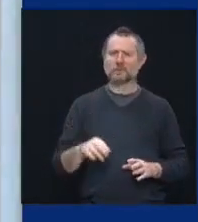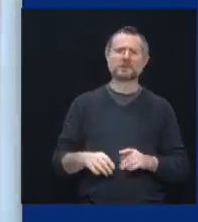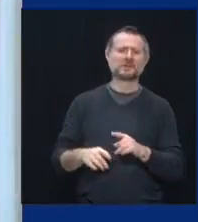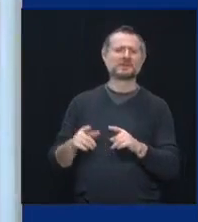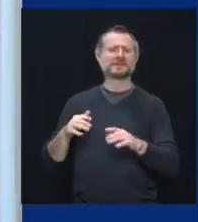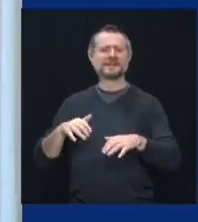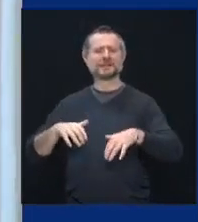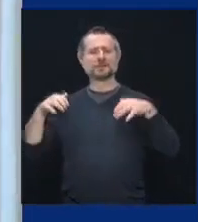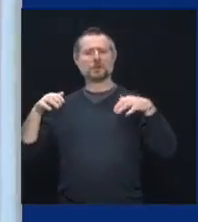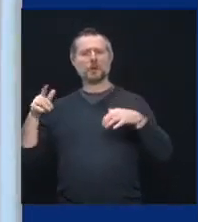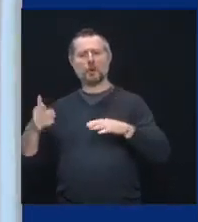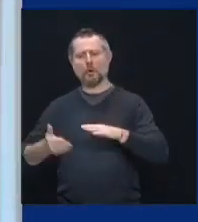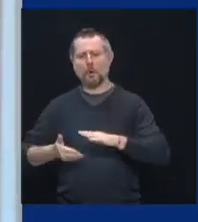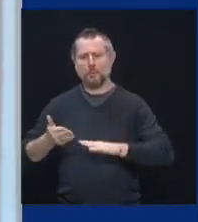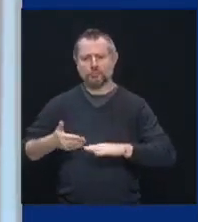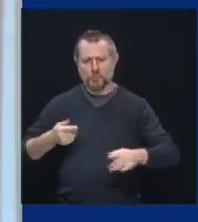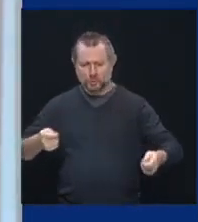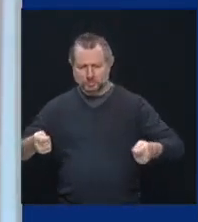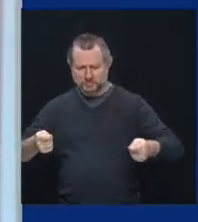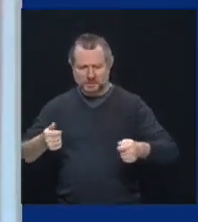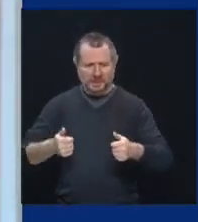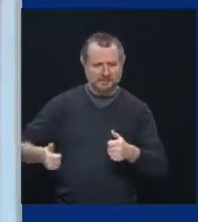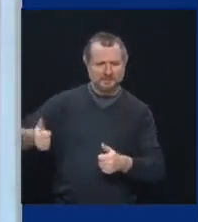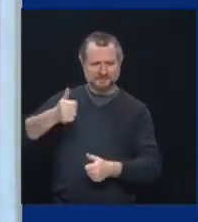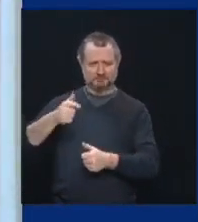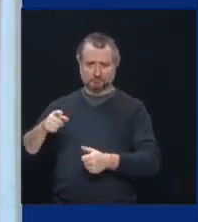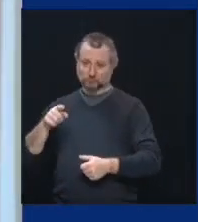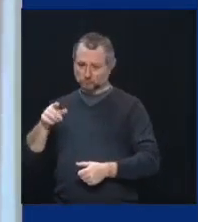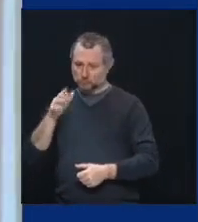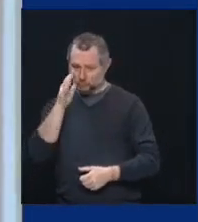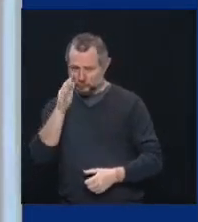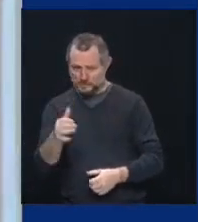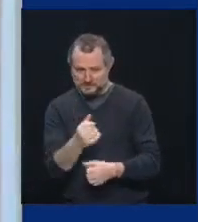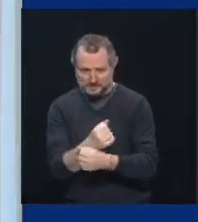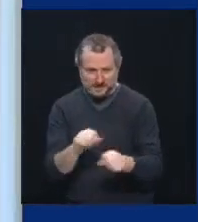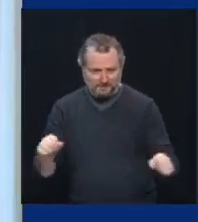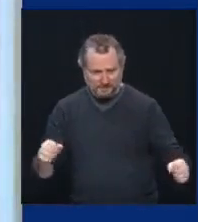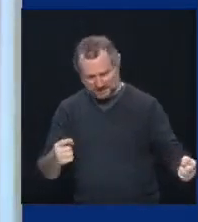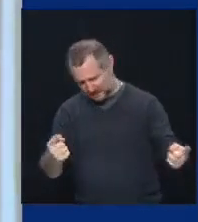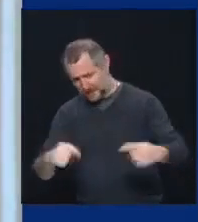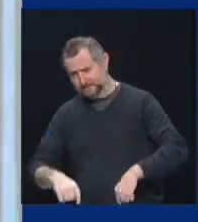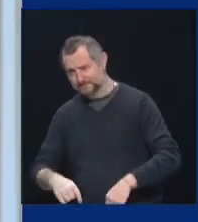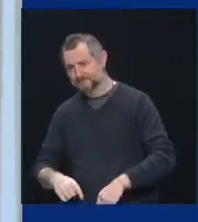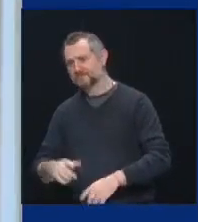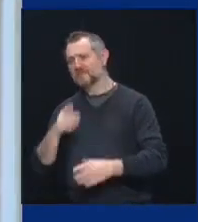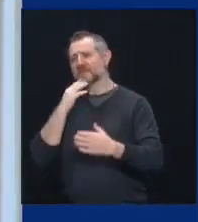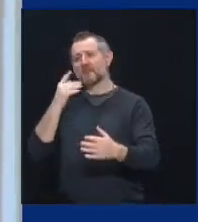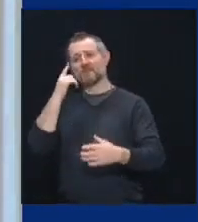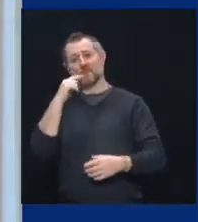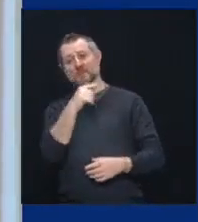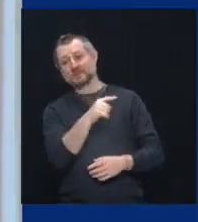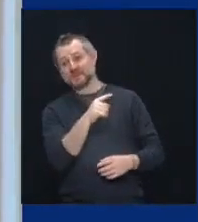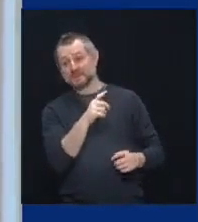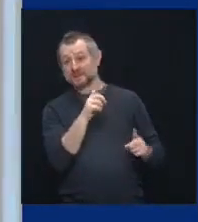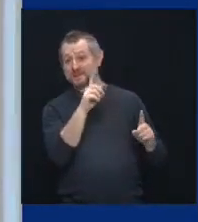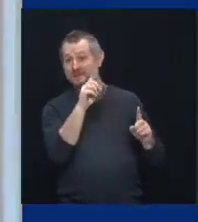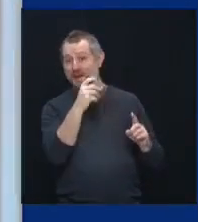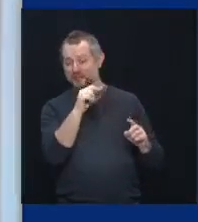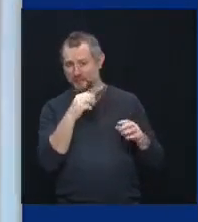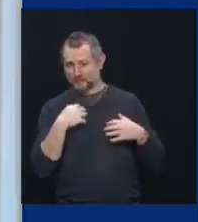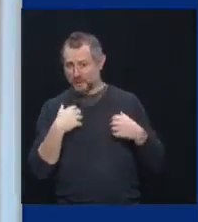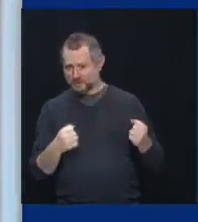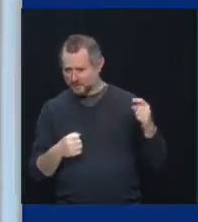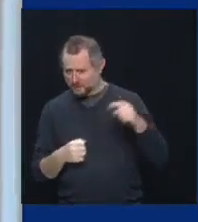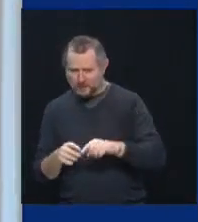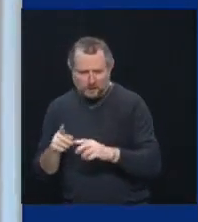executive. Uh, I mean, it's going to be safe, uh, thanks to your people. They came down there, the whole health department, they reviewed it and